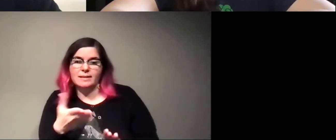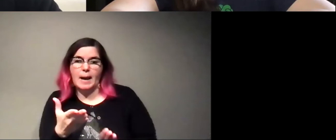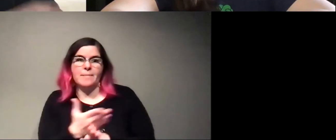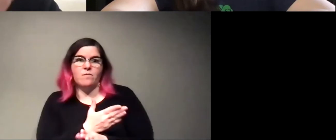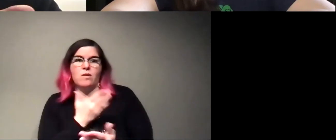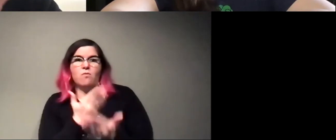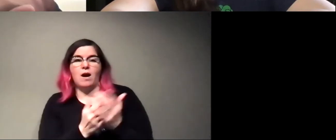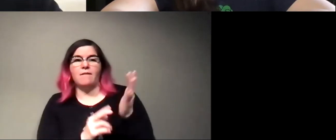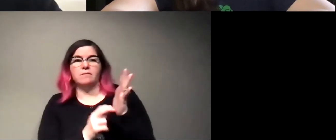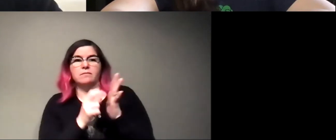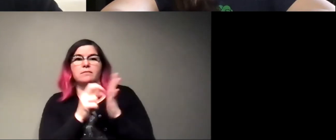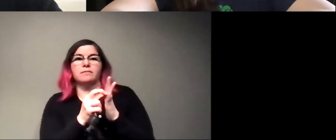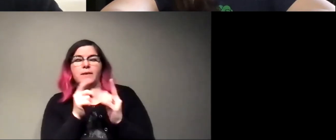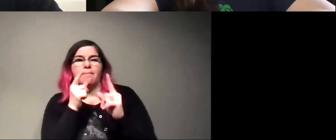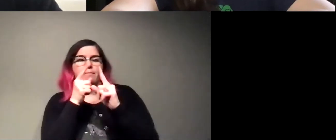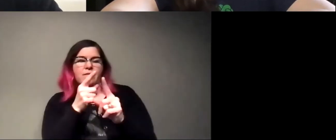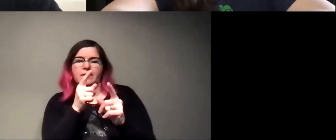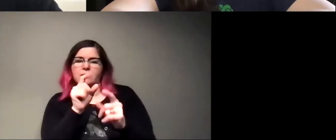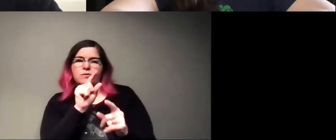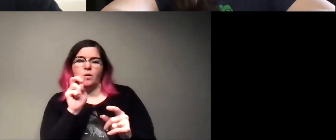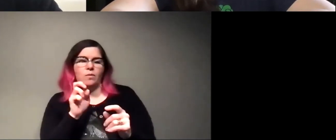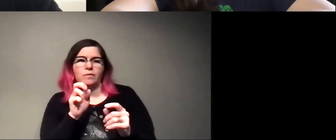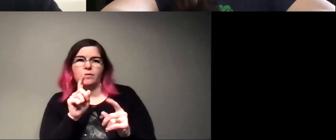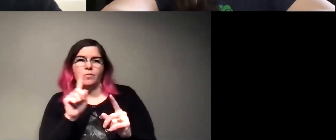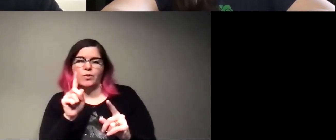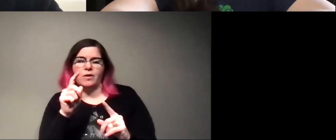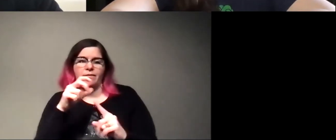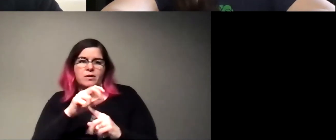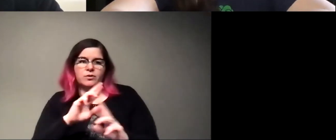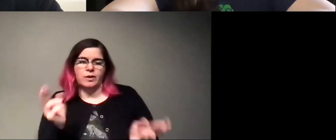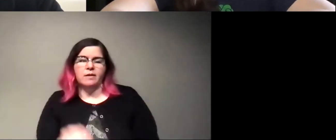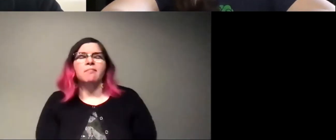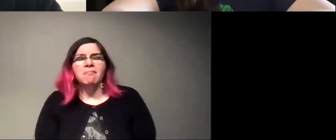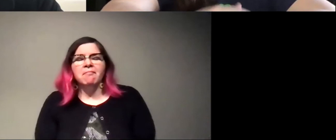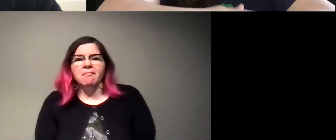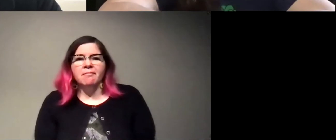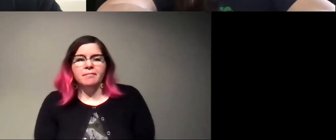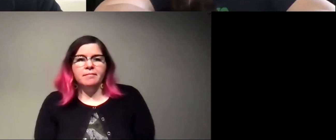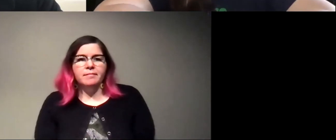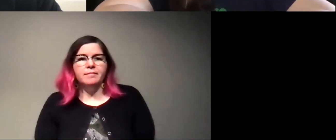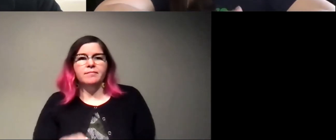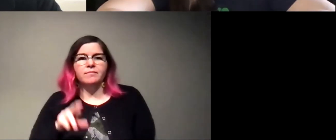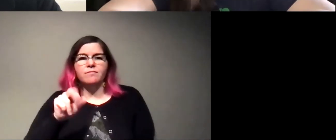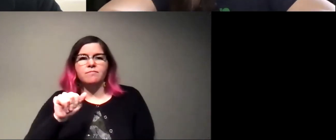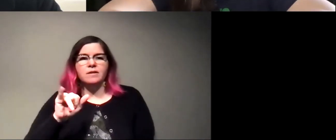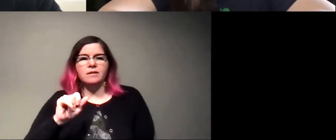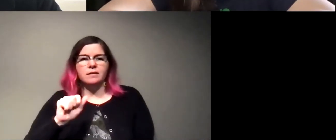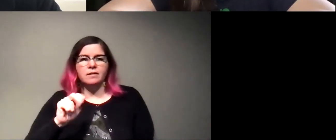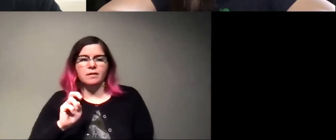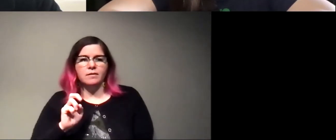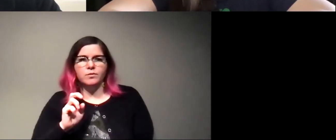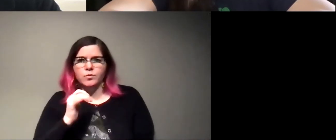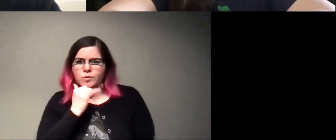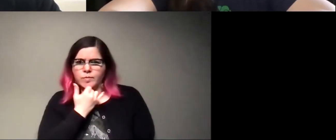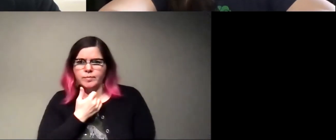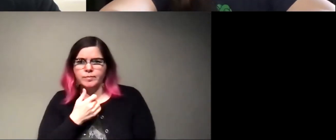to this perfect Goldilocks zone where the fungus is ready. That's awesome. Um, Rayanne would like to know, oops, I just